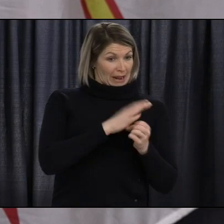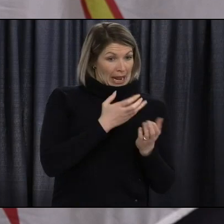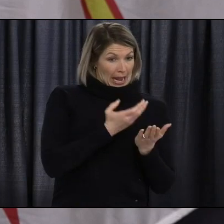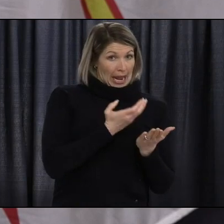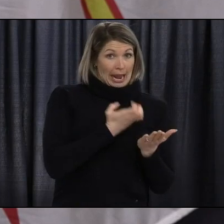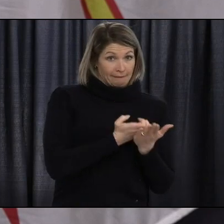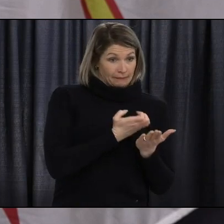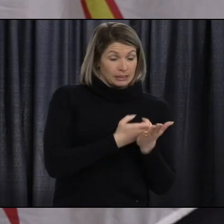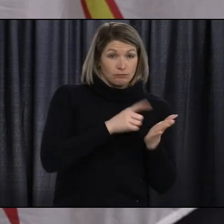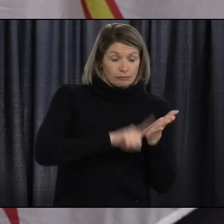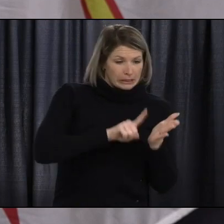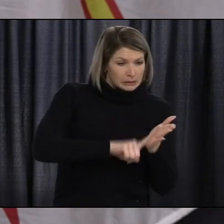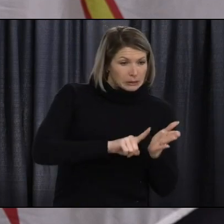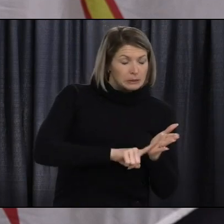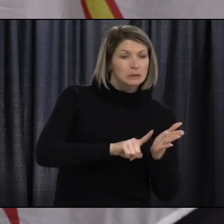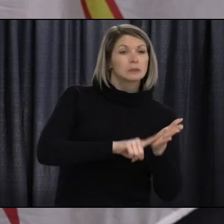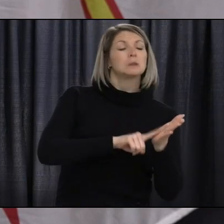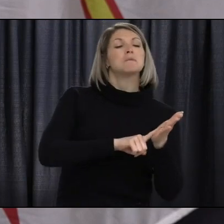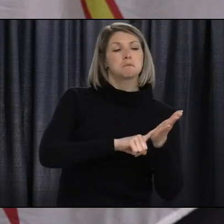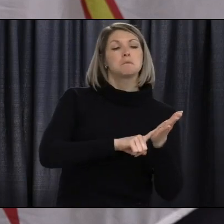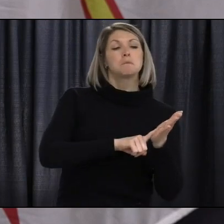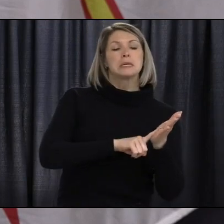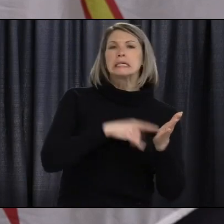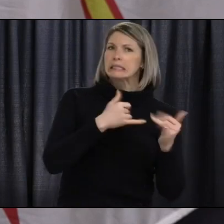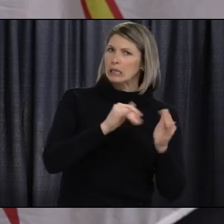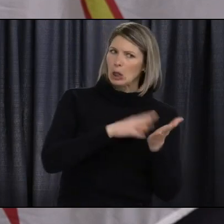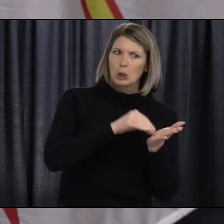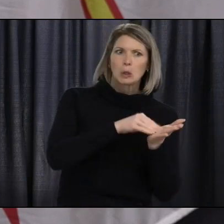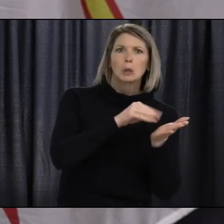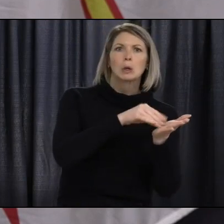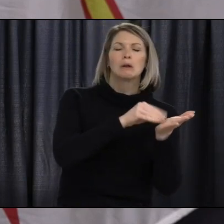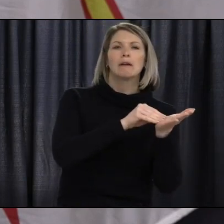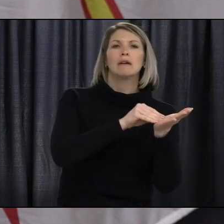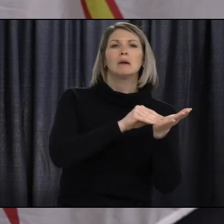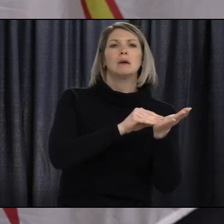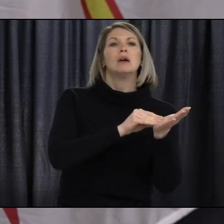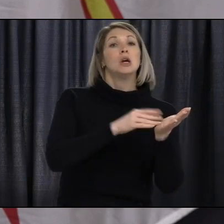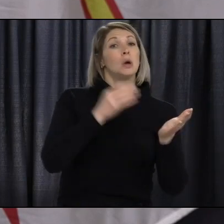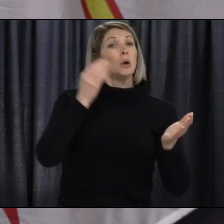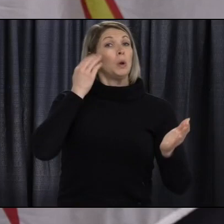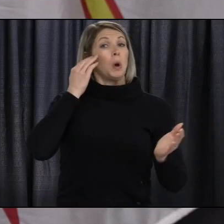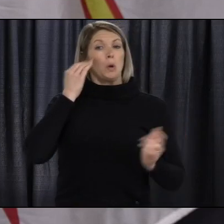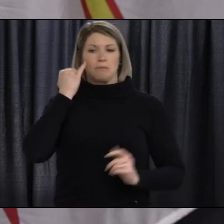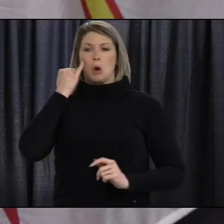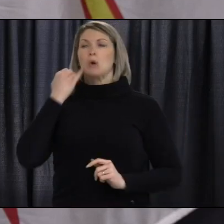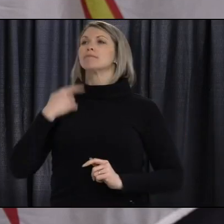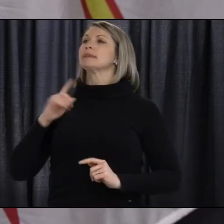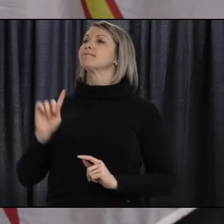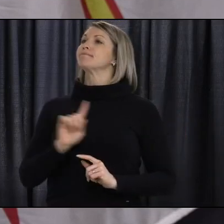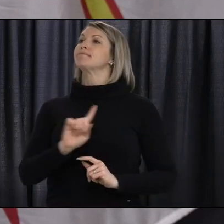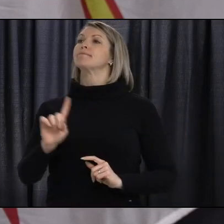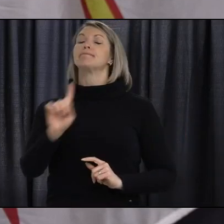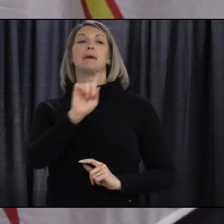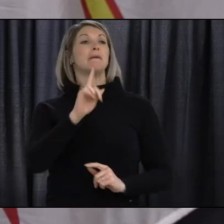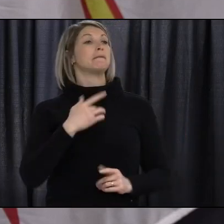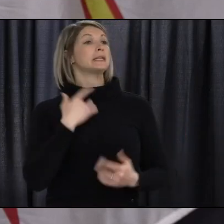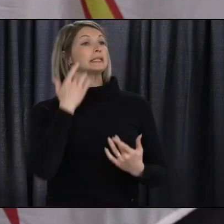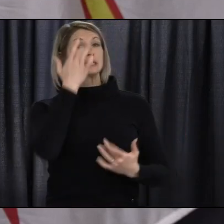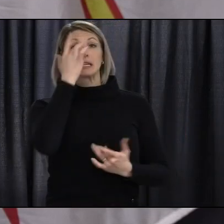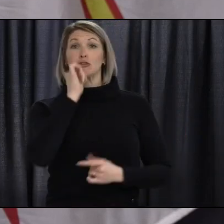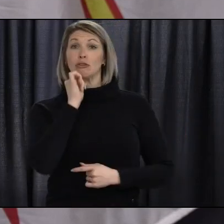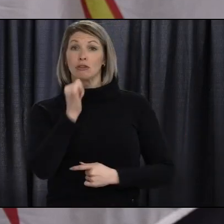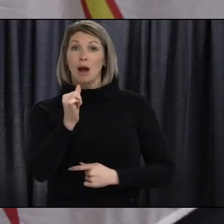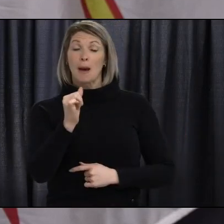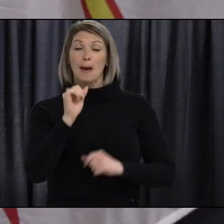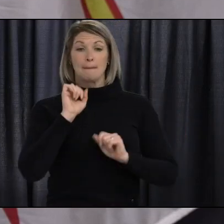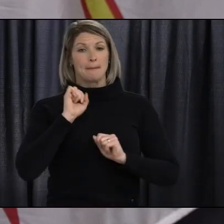people who are infected shed the virus before they start feeling sick and others who have the virus may never feel symptoms but may